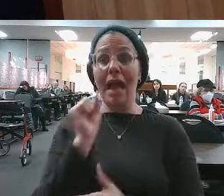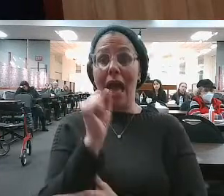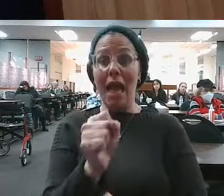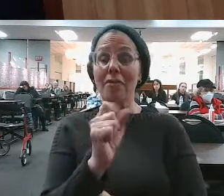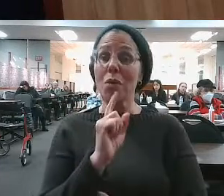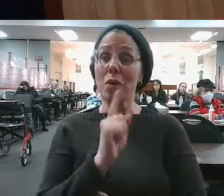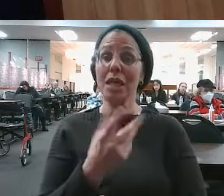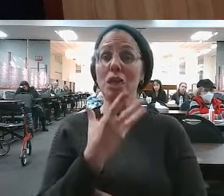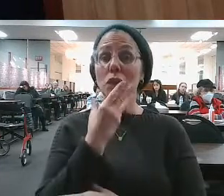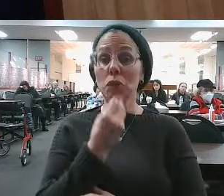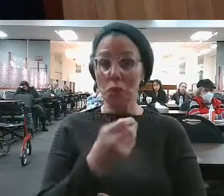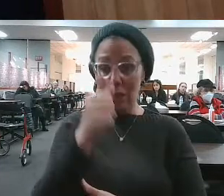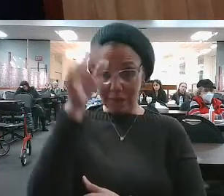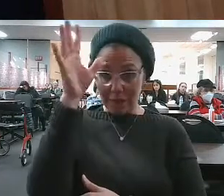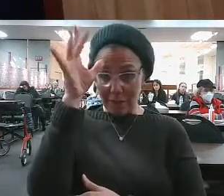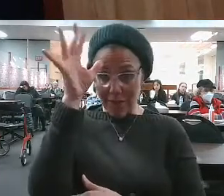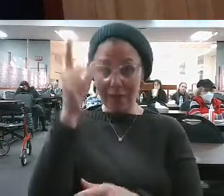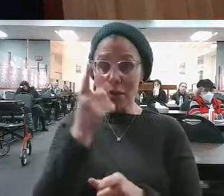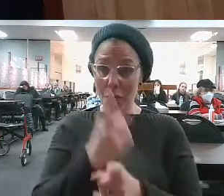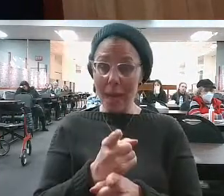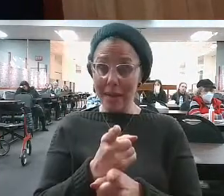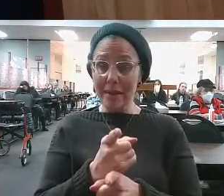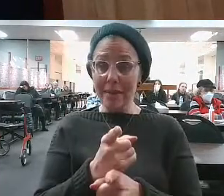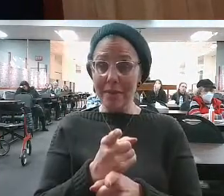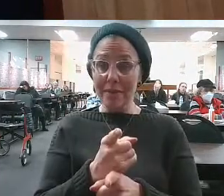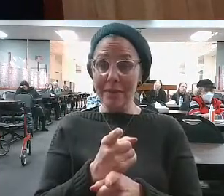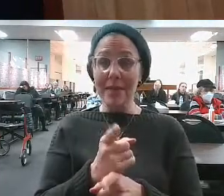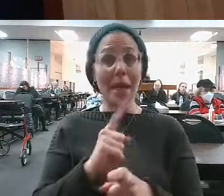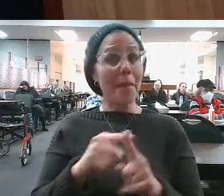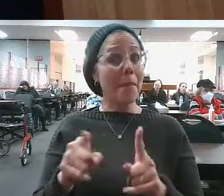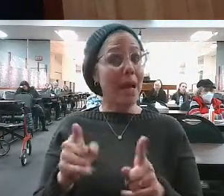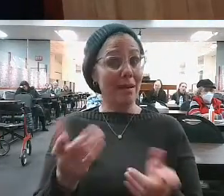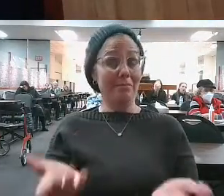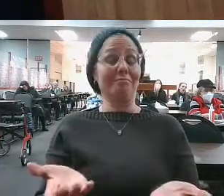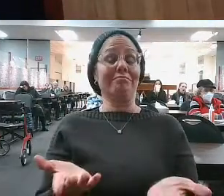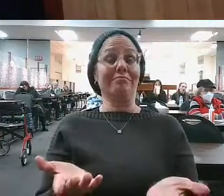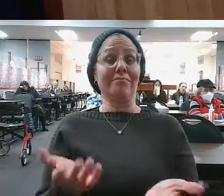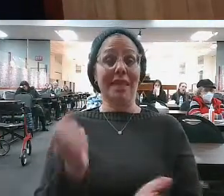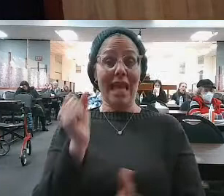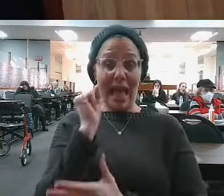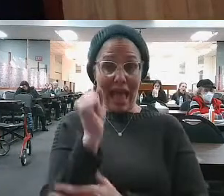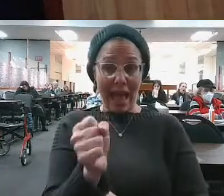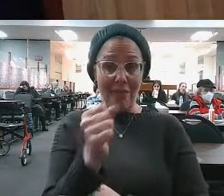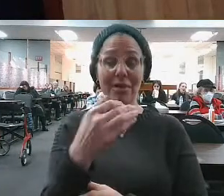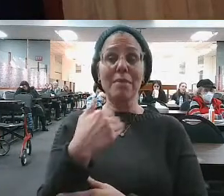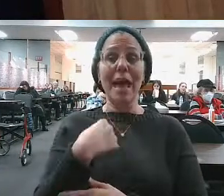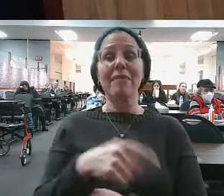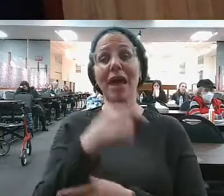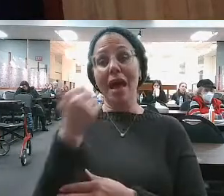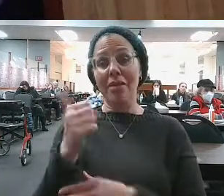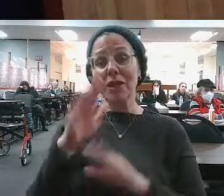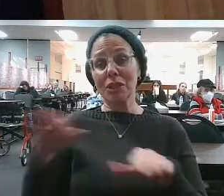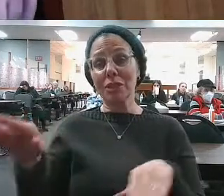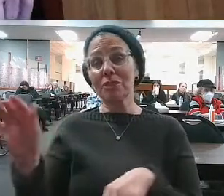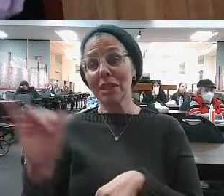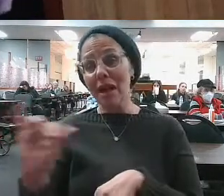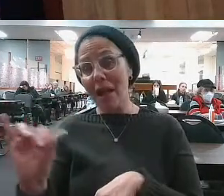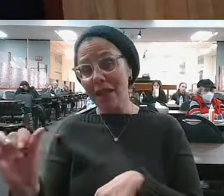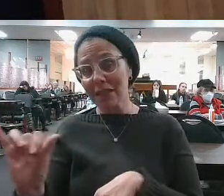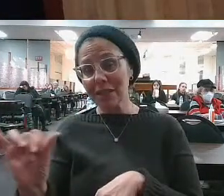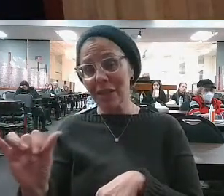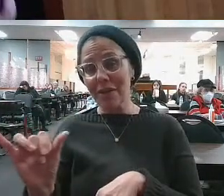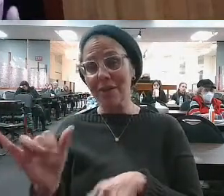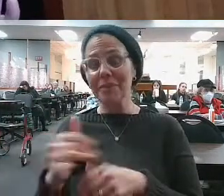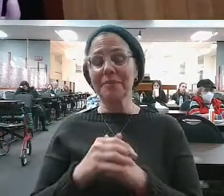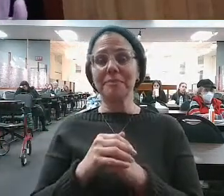Avinu is ours, he's our father. Eloke Avram, Eloke Yitzchak, Eloke Yaakov, but Avram also had Yishmael, right? And he also had other children other than Yitzchak and